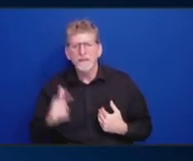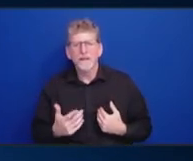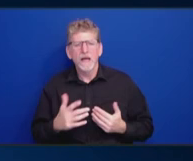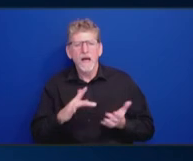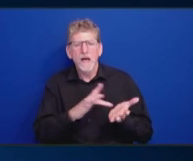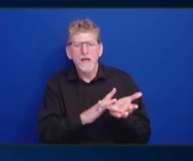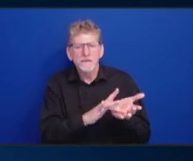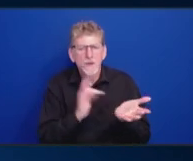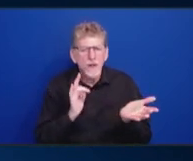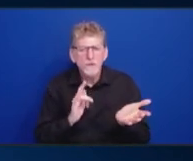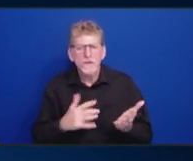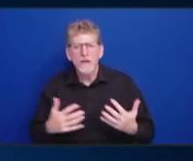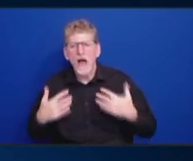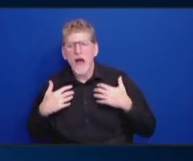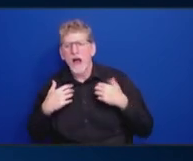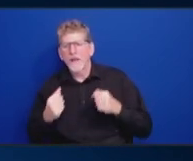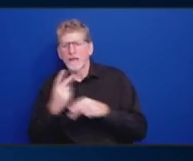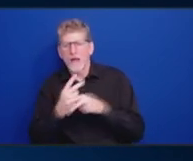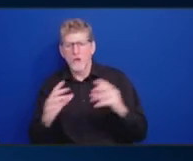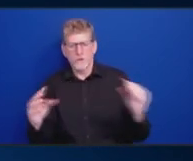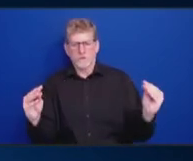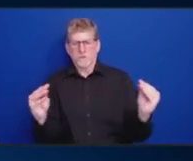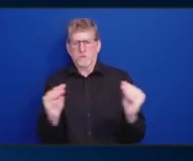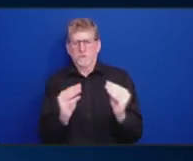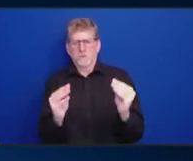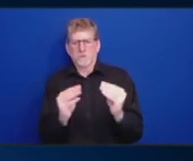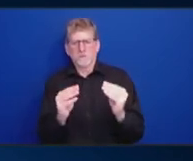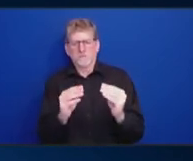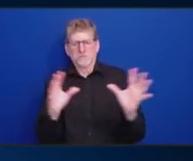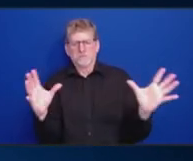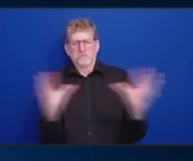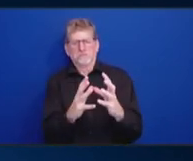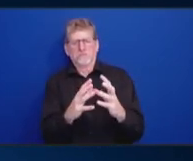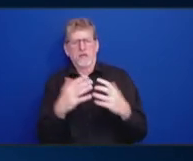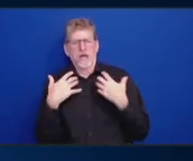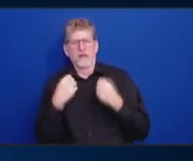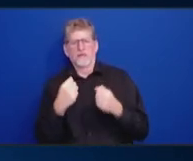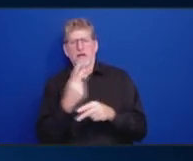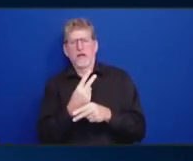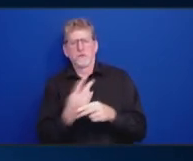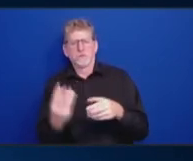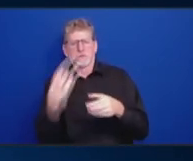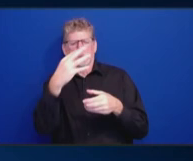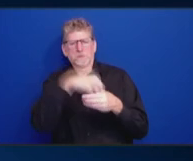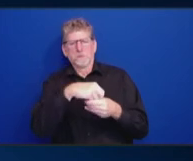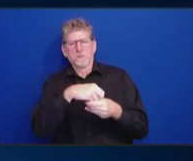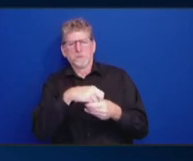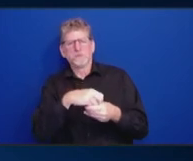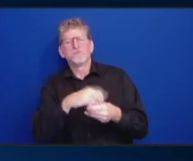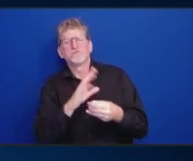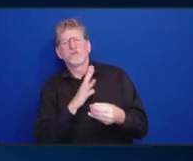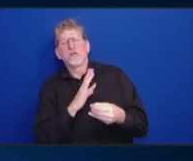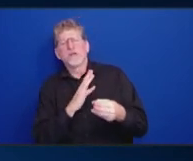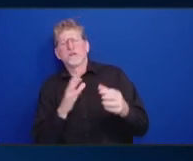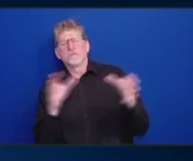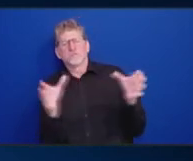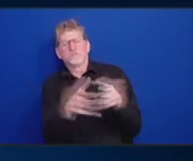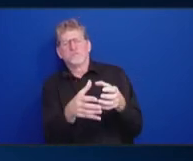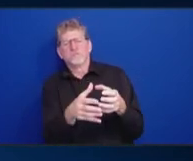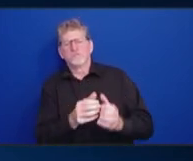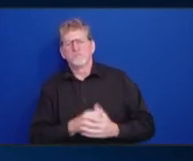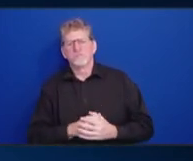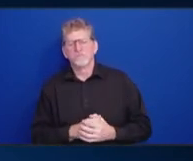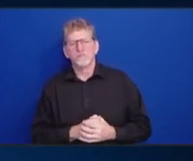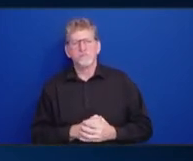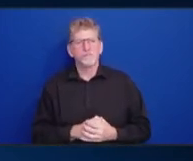whether it's immigration, citizenship status, economics, and small business, you know, Asian hate and belonging. I know that